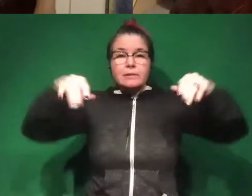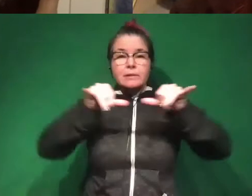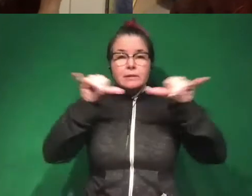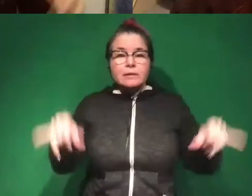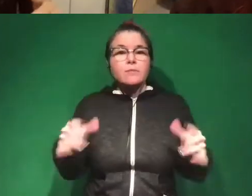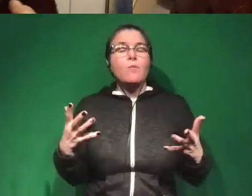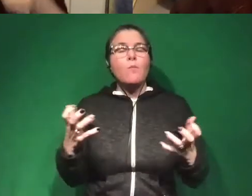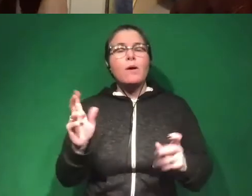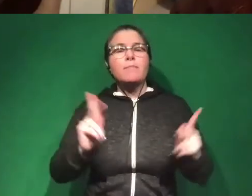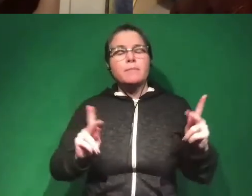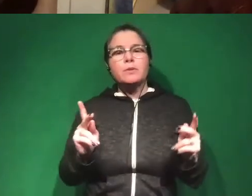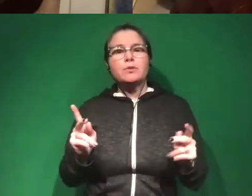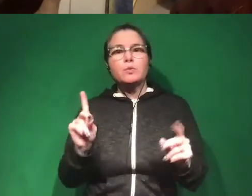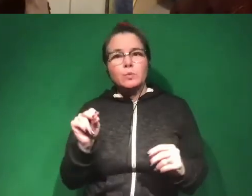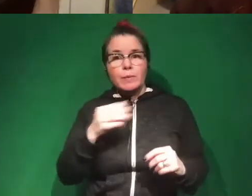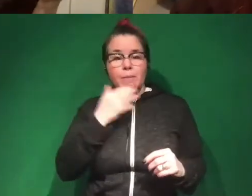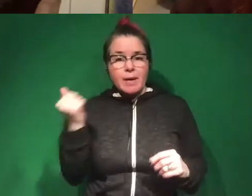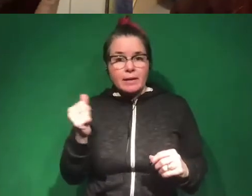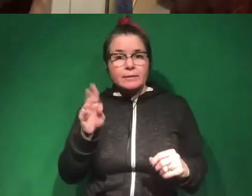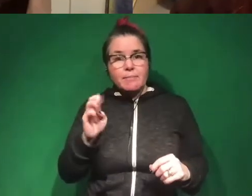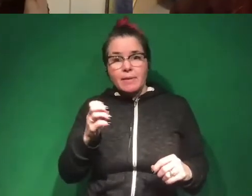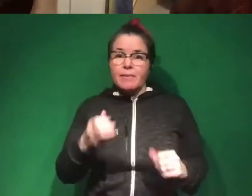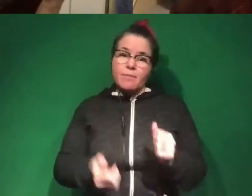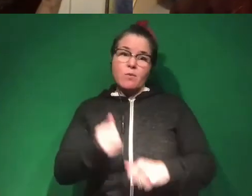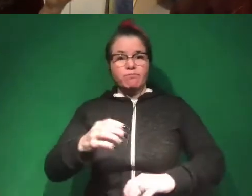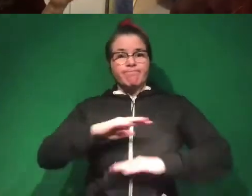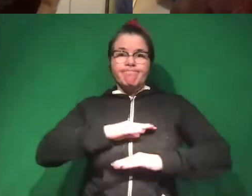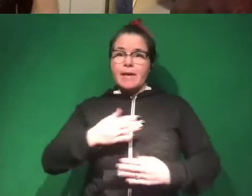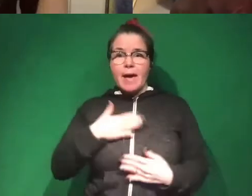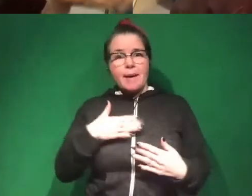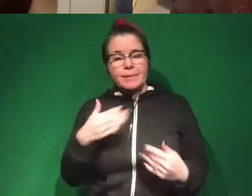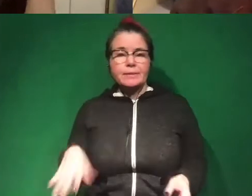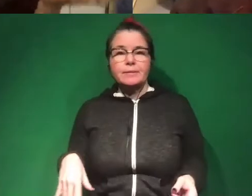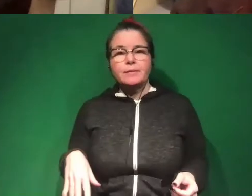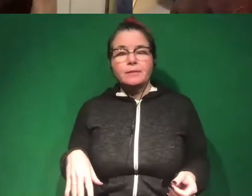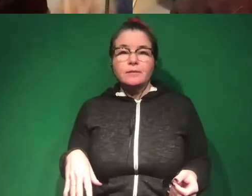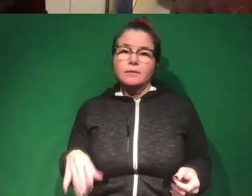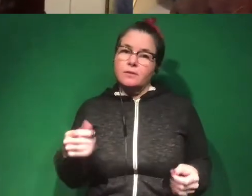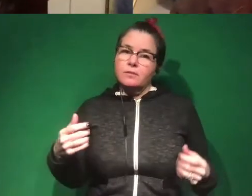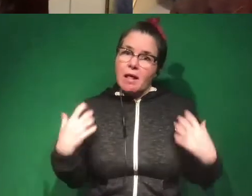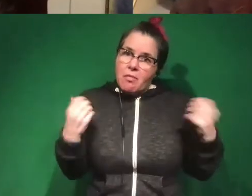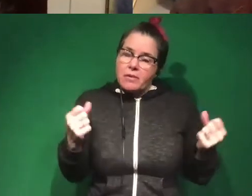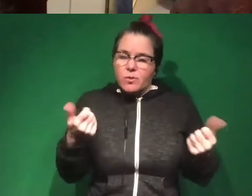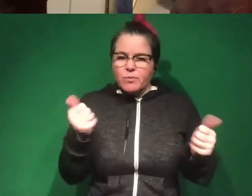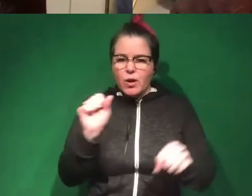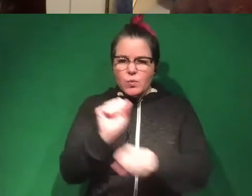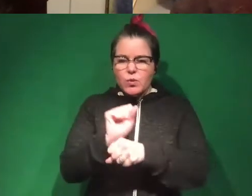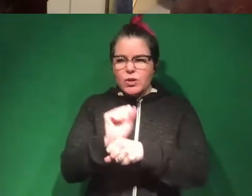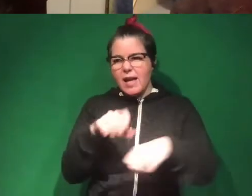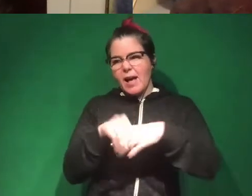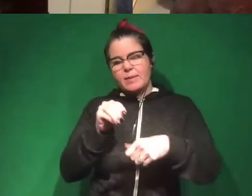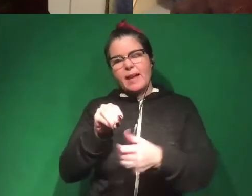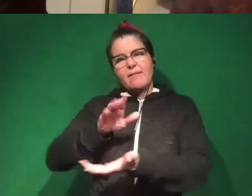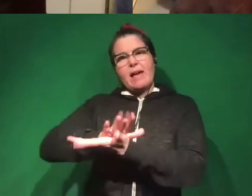we want people to kind of do the best and be the most satisfied and be well off. And so I've been doing a little bit of work outside of academia